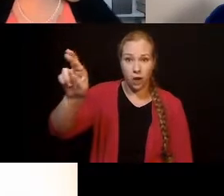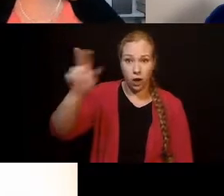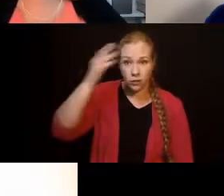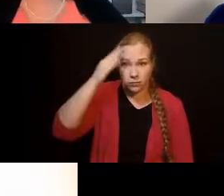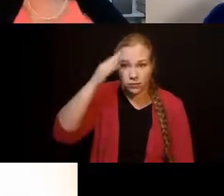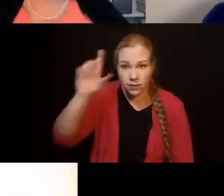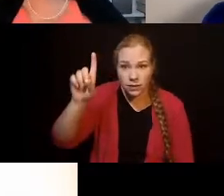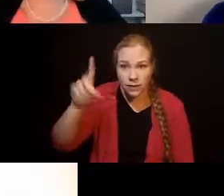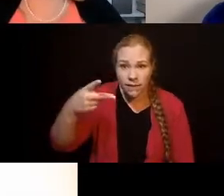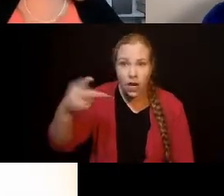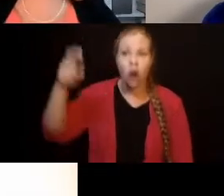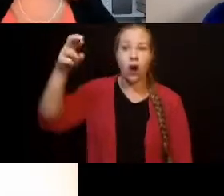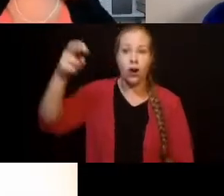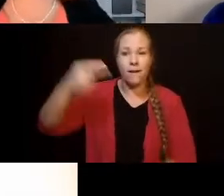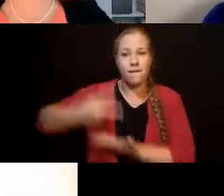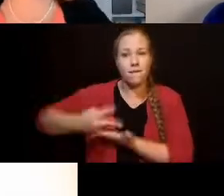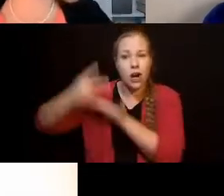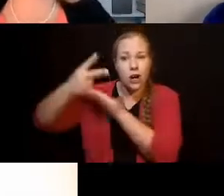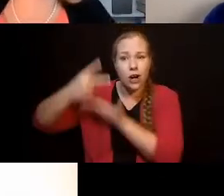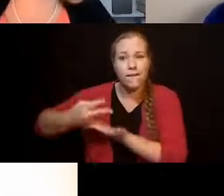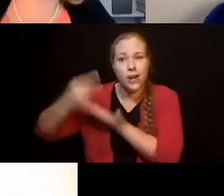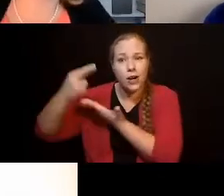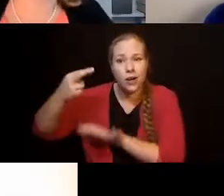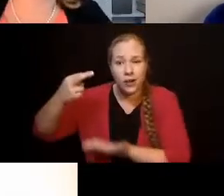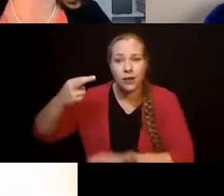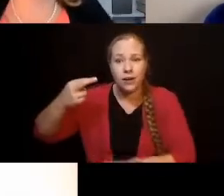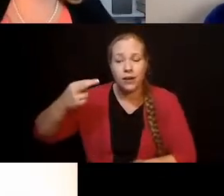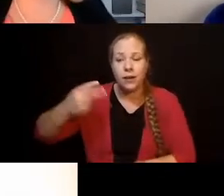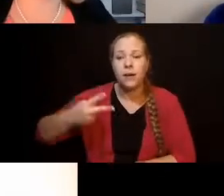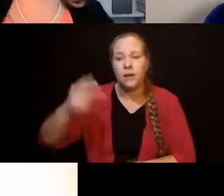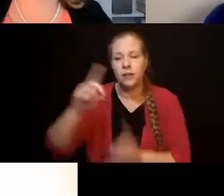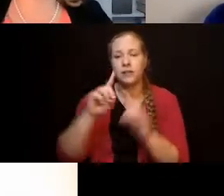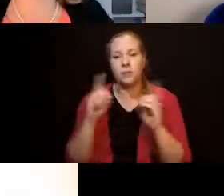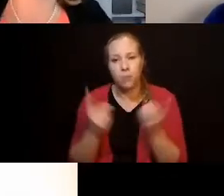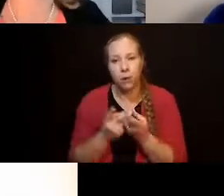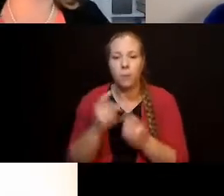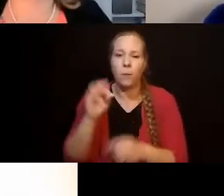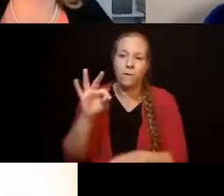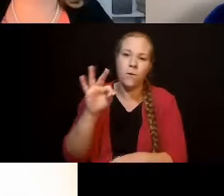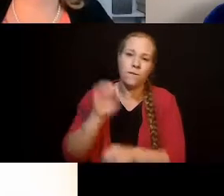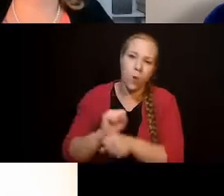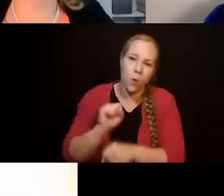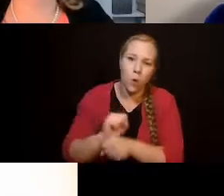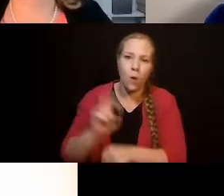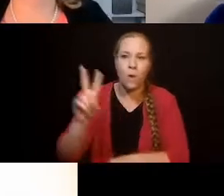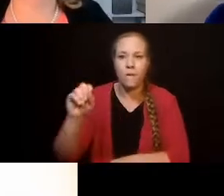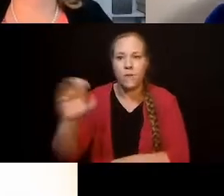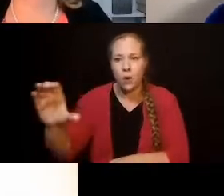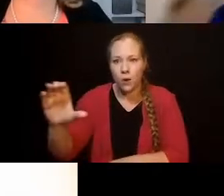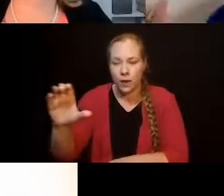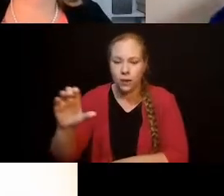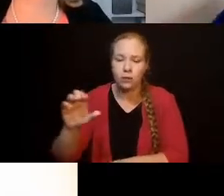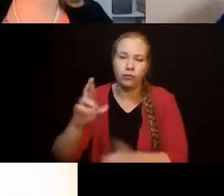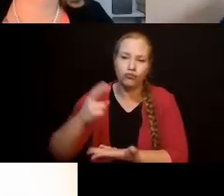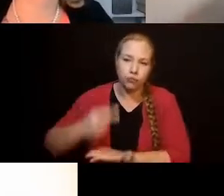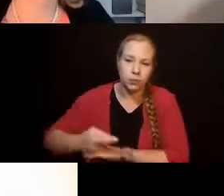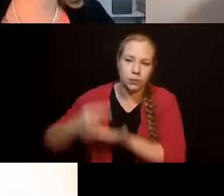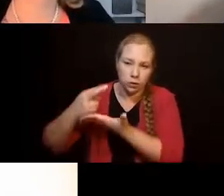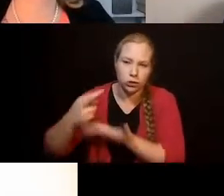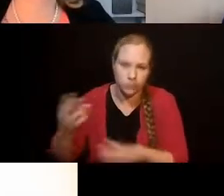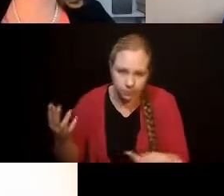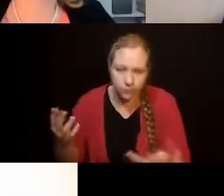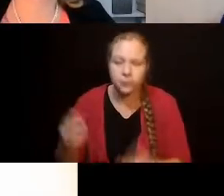So let's go back to the scenario that I was diagnosed with Parkinson's at age 60.